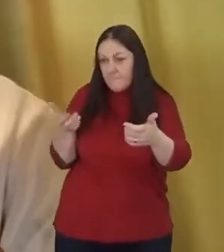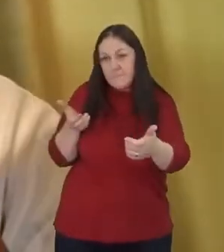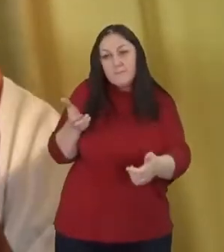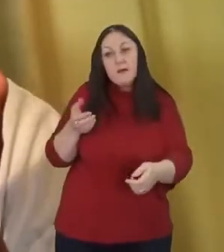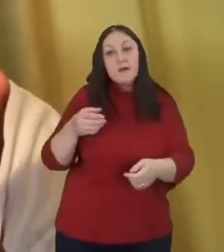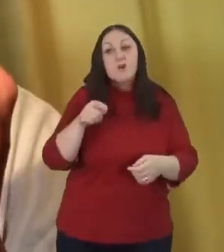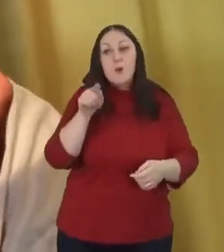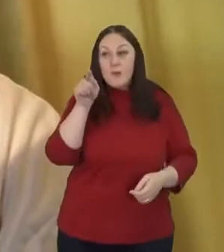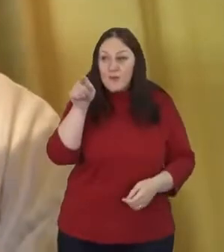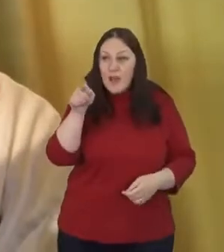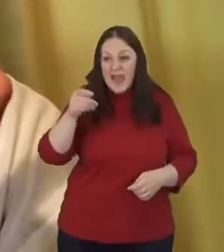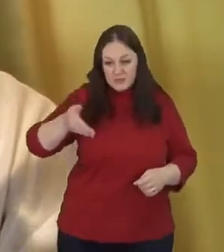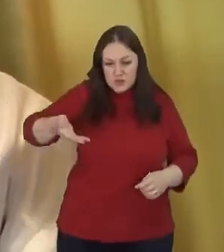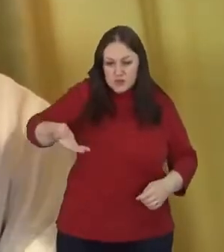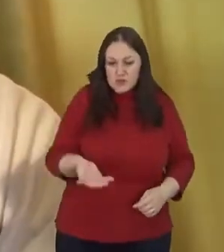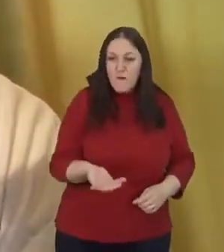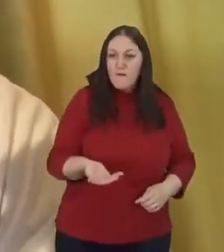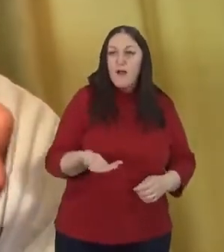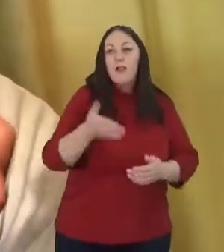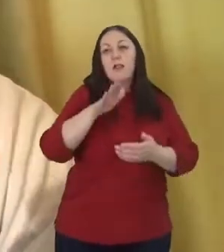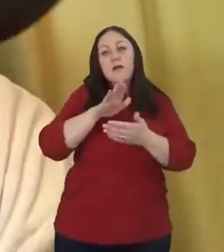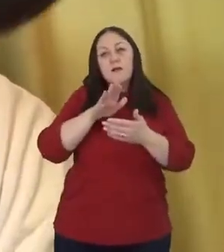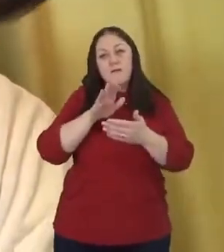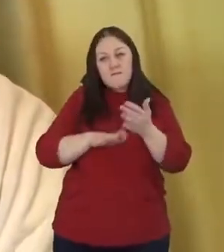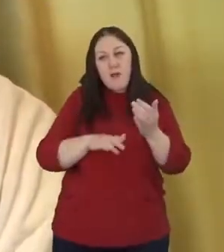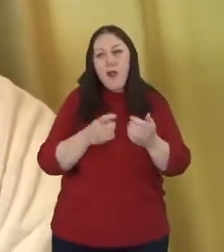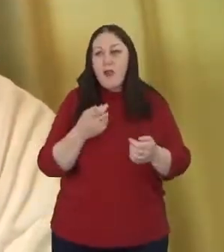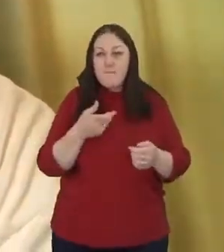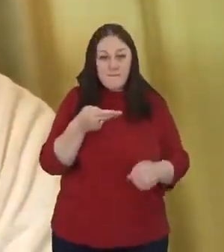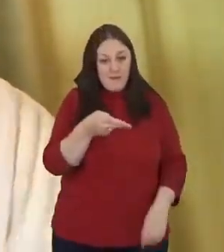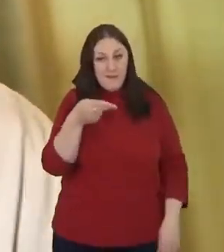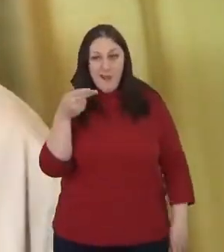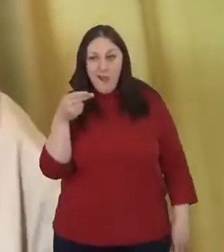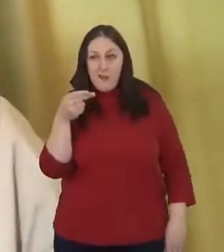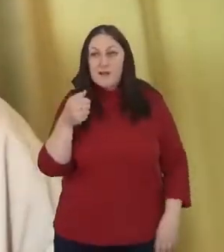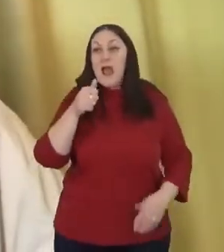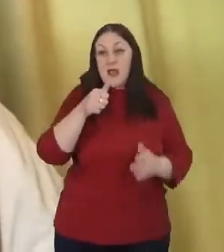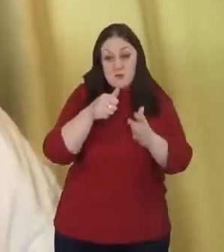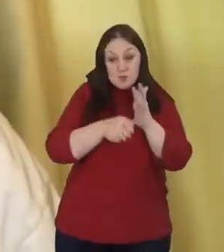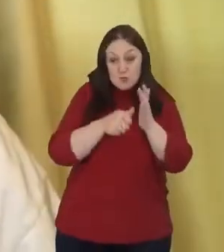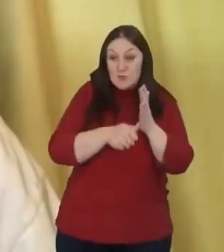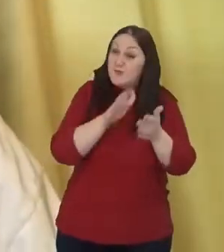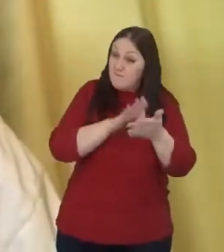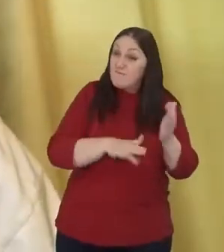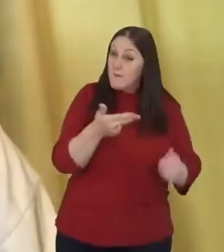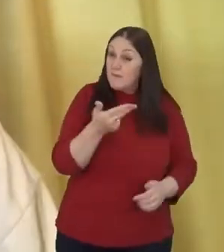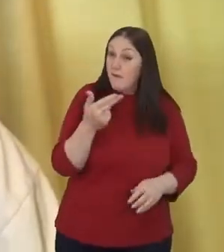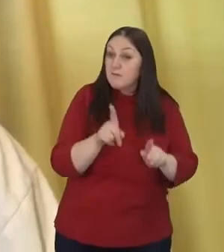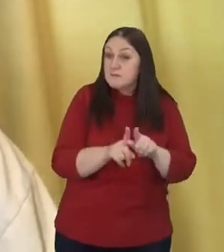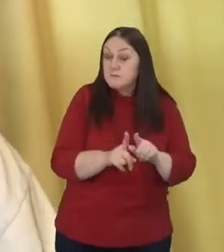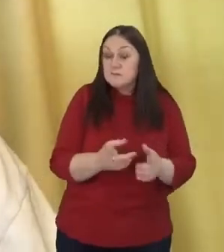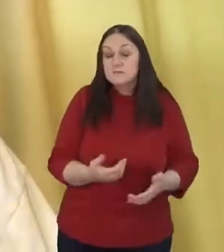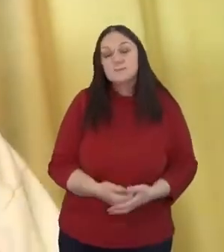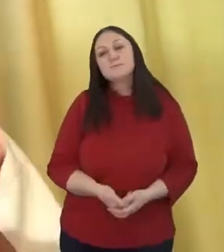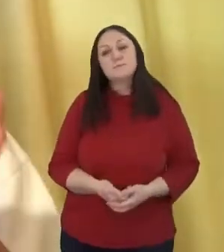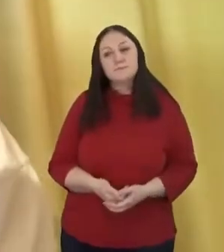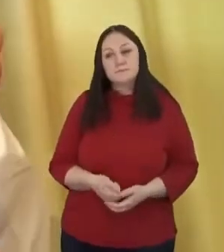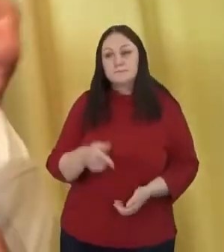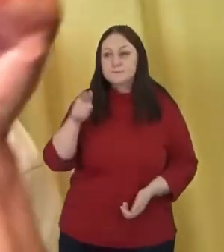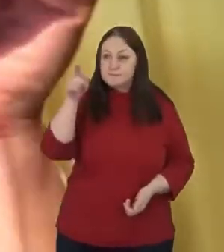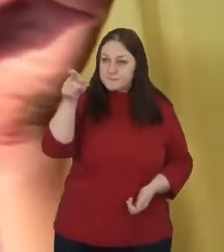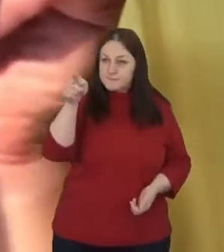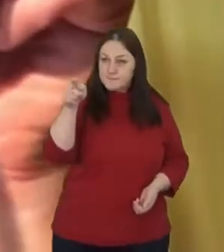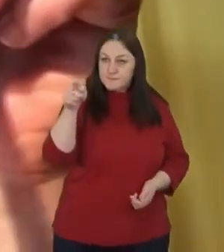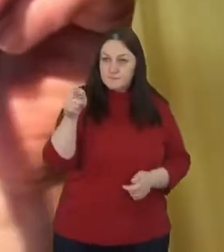is a shovel that's made out of a gun and the wooden handle made out of the gun. There's this cross which